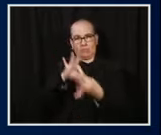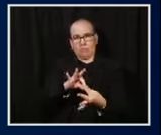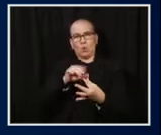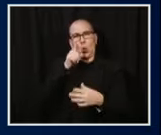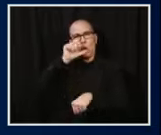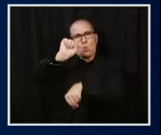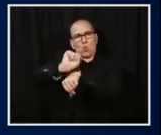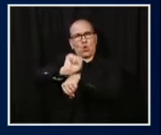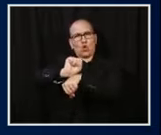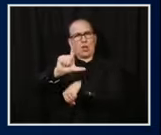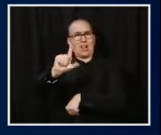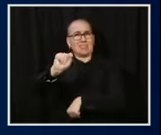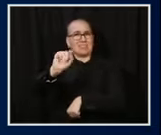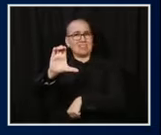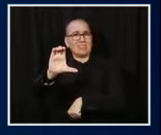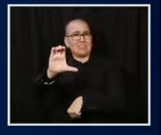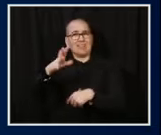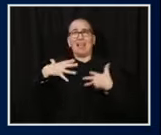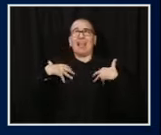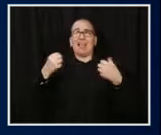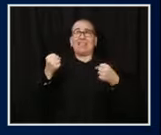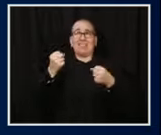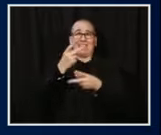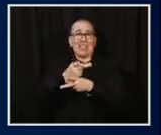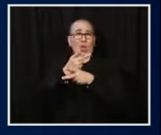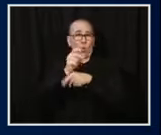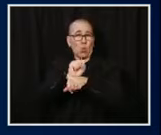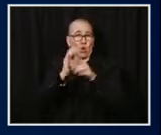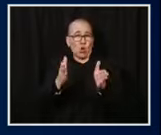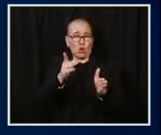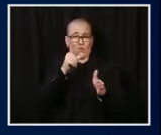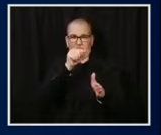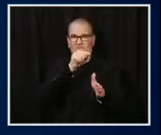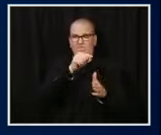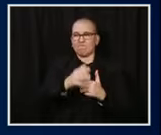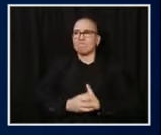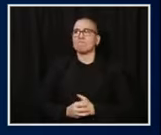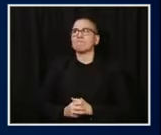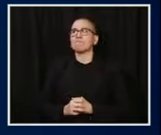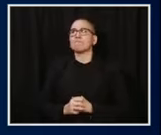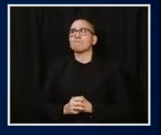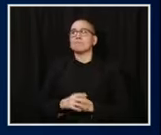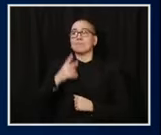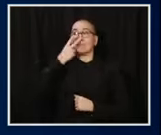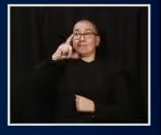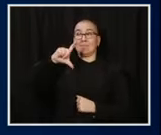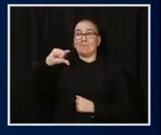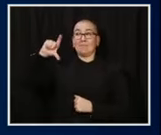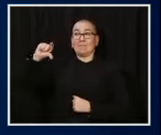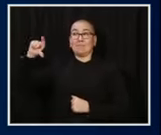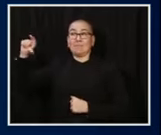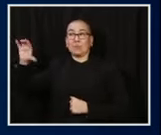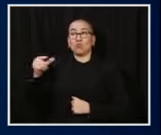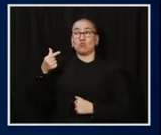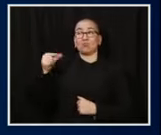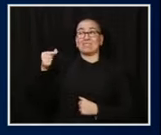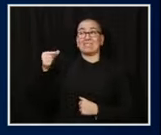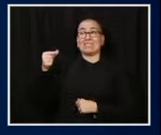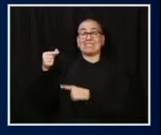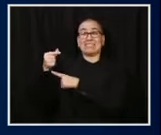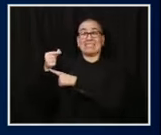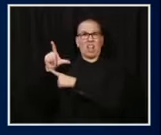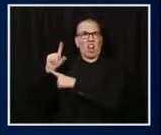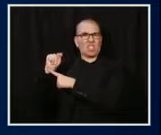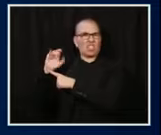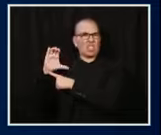parallel with what's happening in the general community. And so even as these facilities are working so hard, and you're going to hear